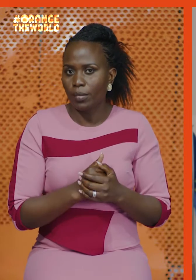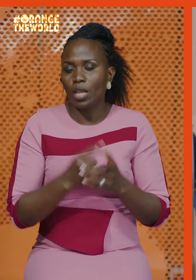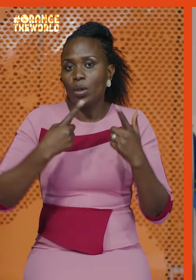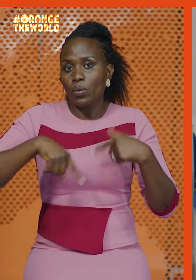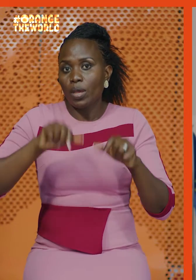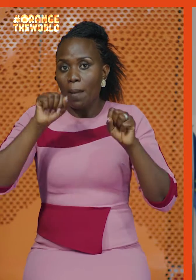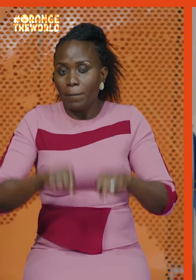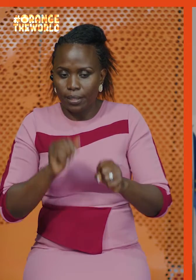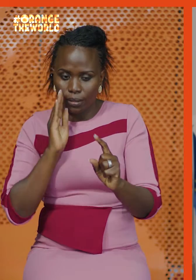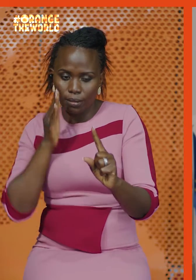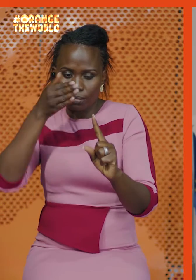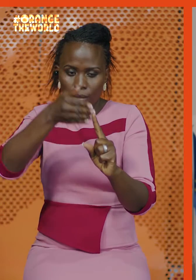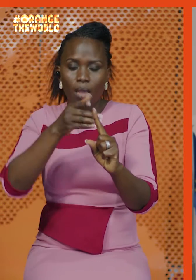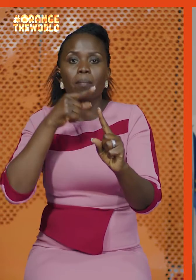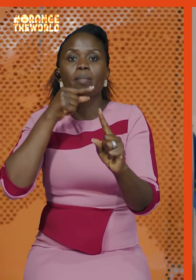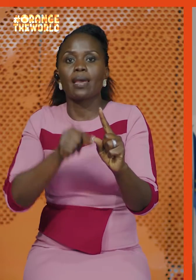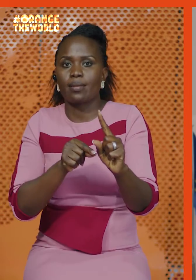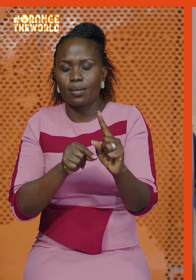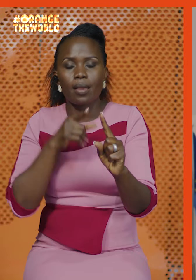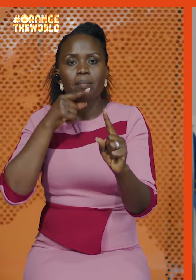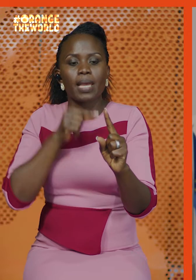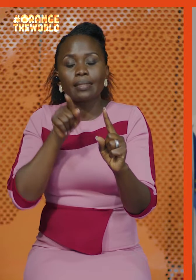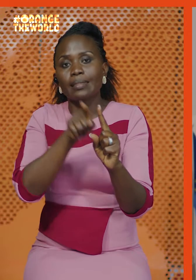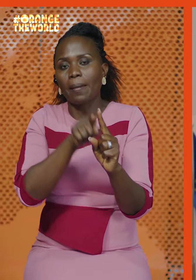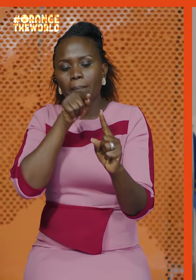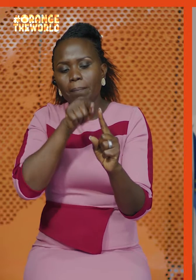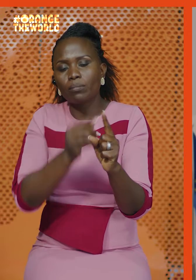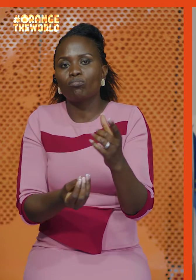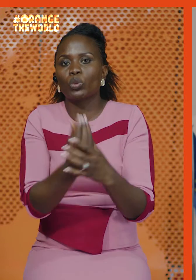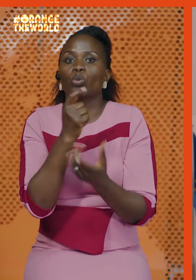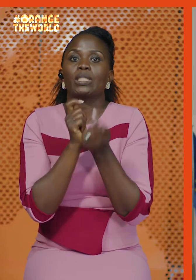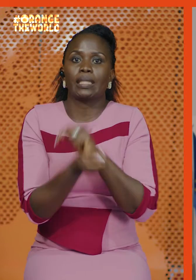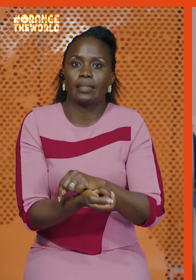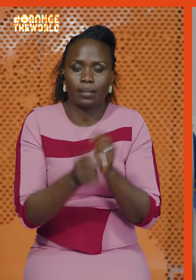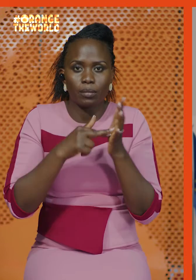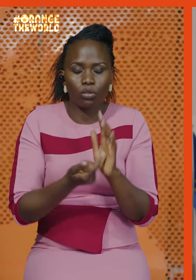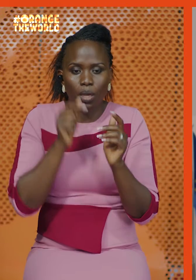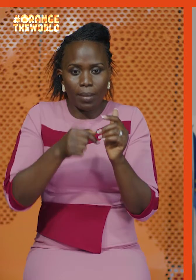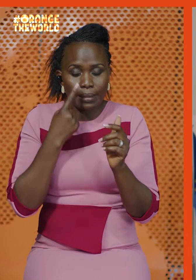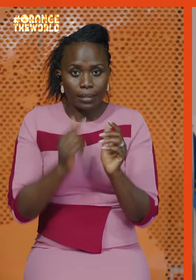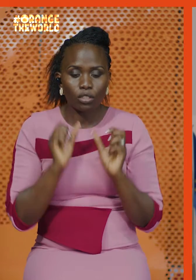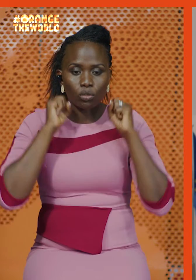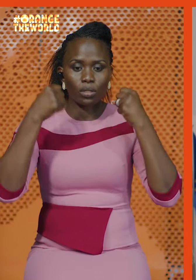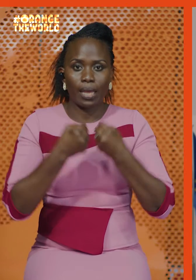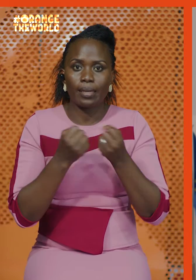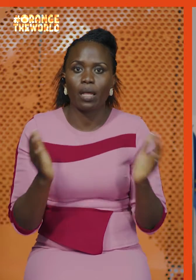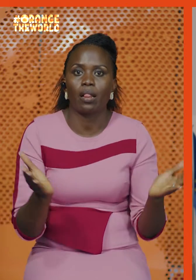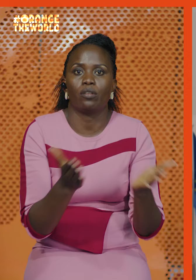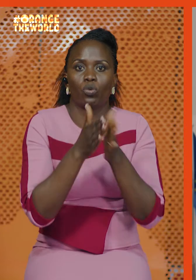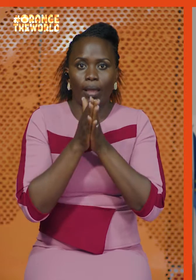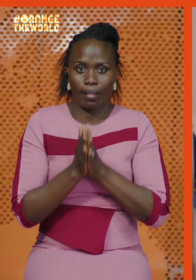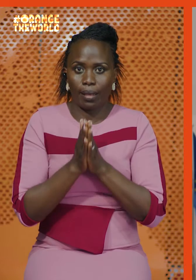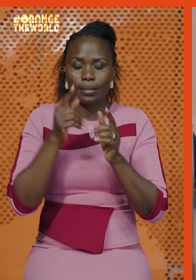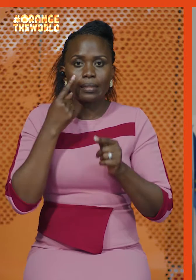have to target men. They are both actors of change. We have to look at the norms in our society but we